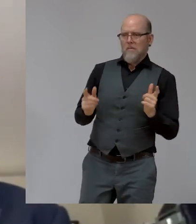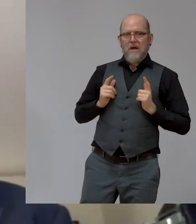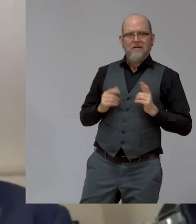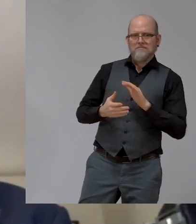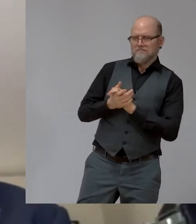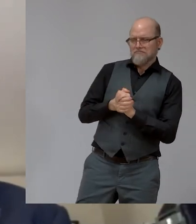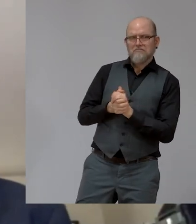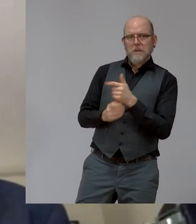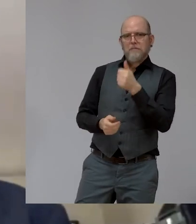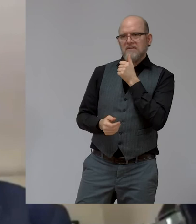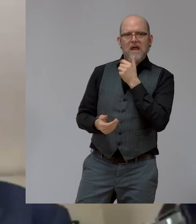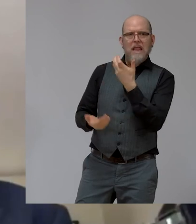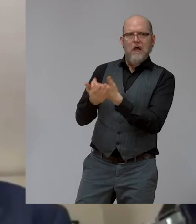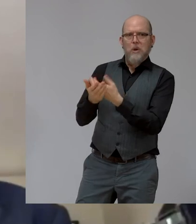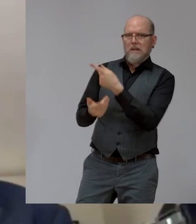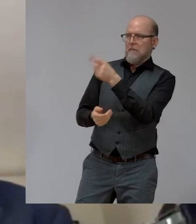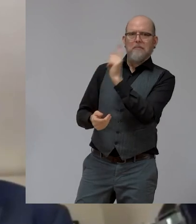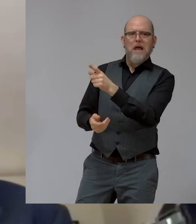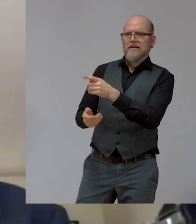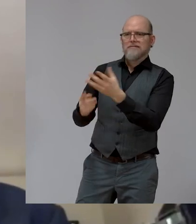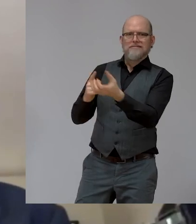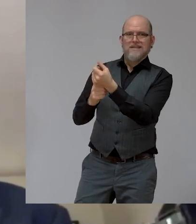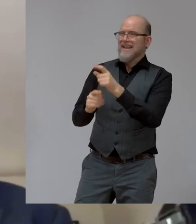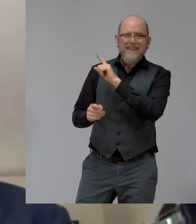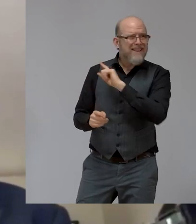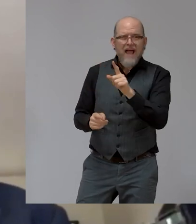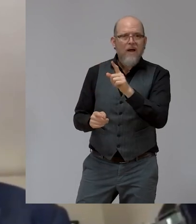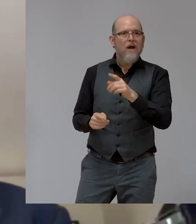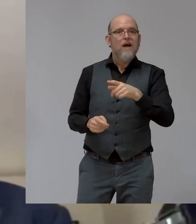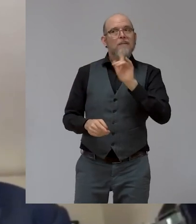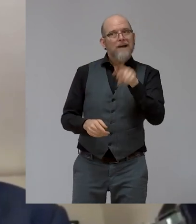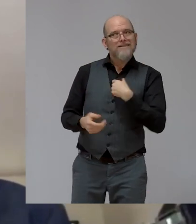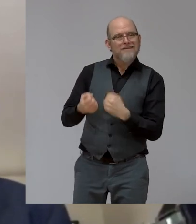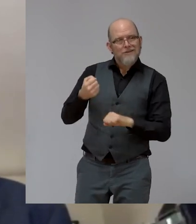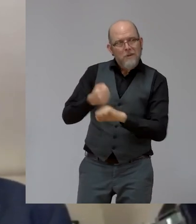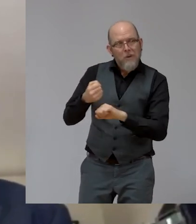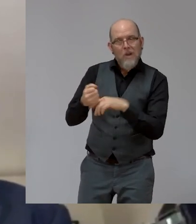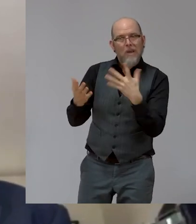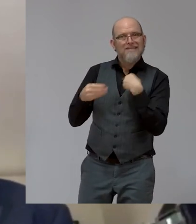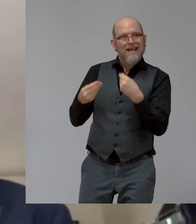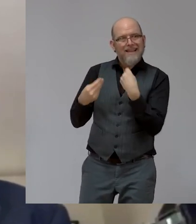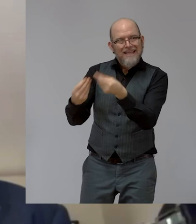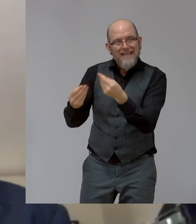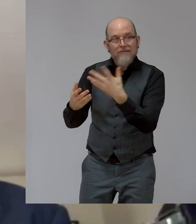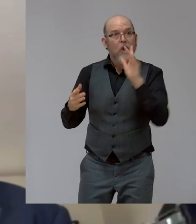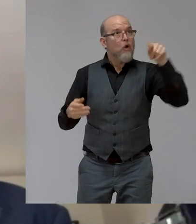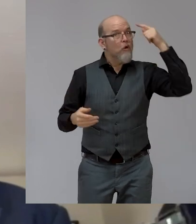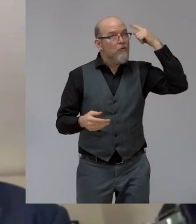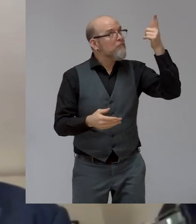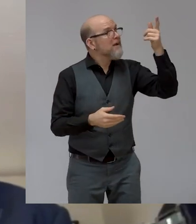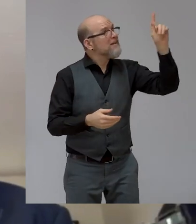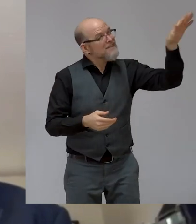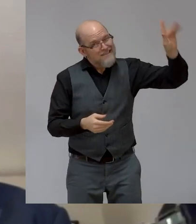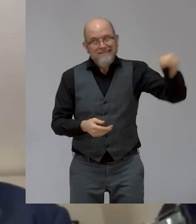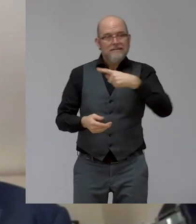themselves, everything. I think that there should be support systems from the governments that will encourage